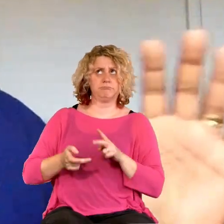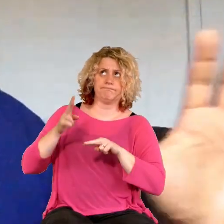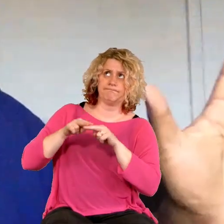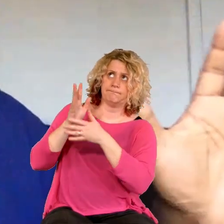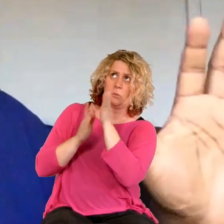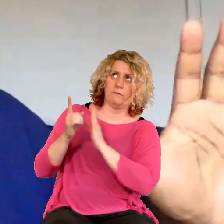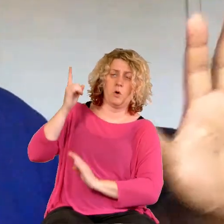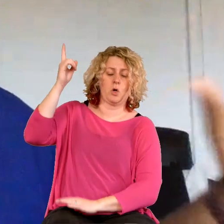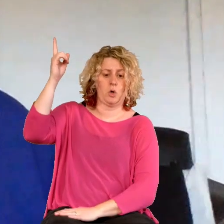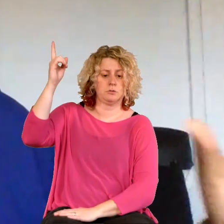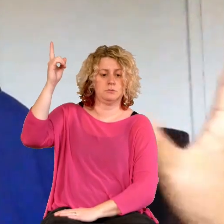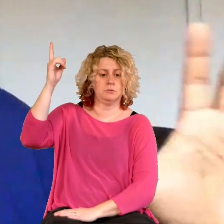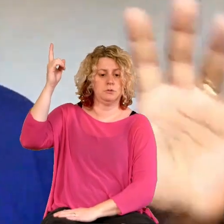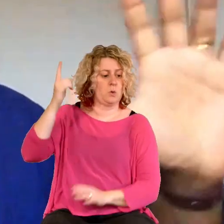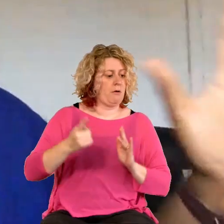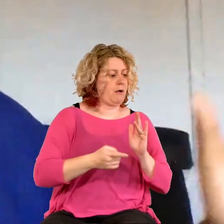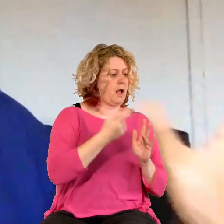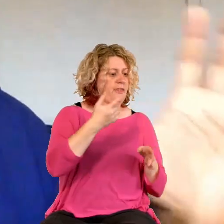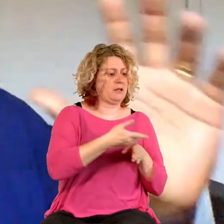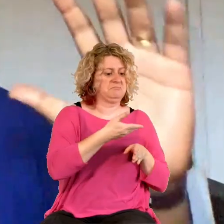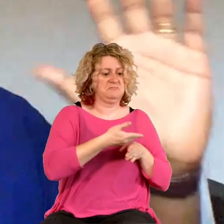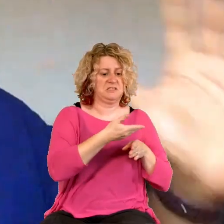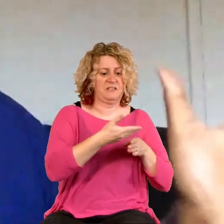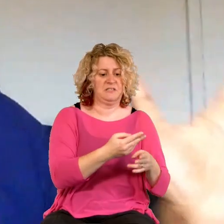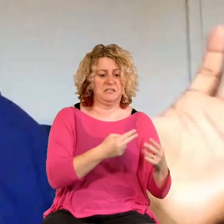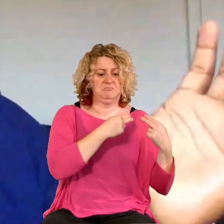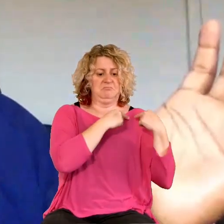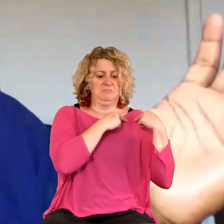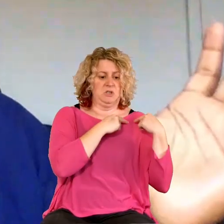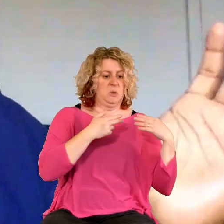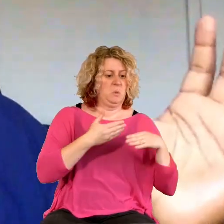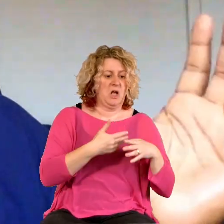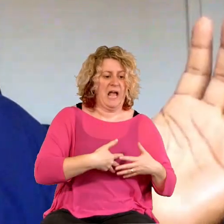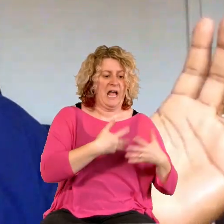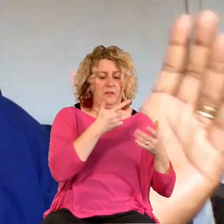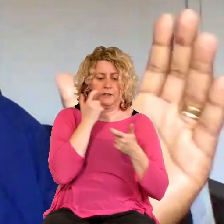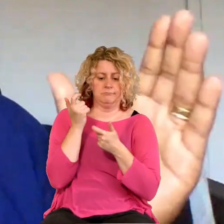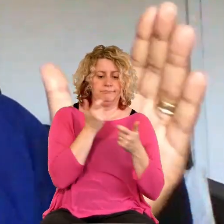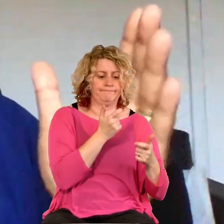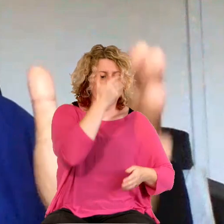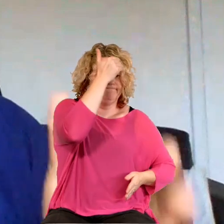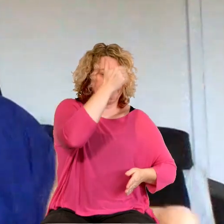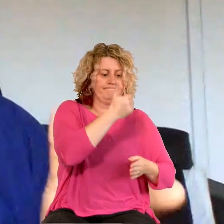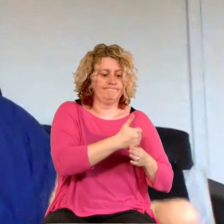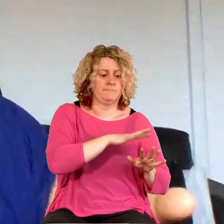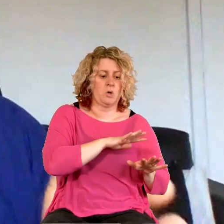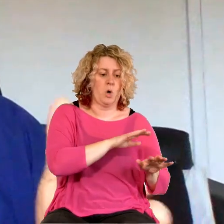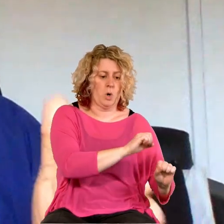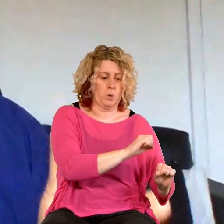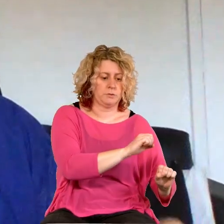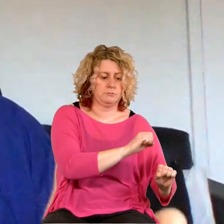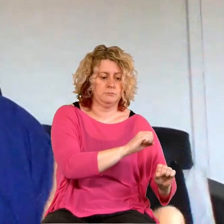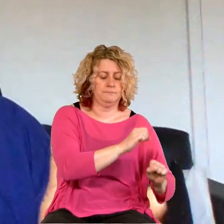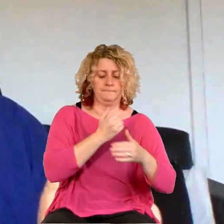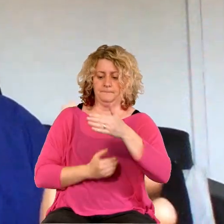aside from other activities and other duties and other distractions even, and actually devoting ourselves